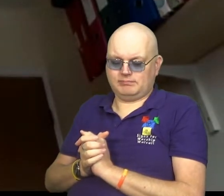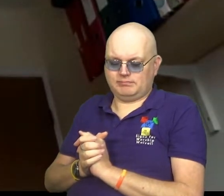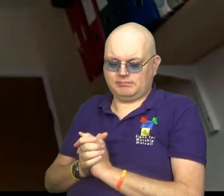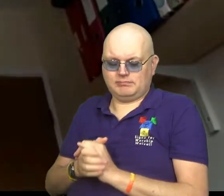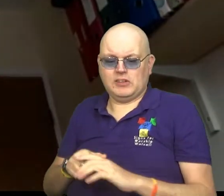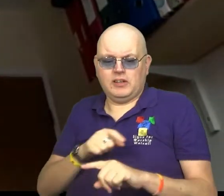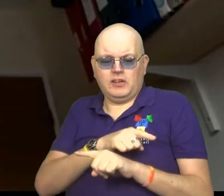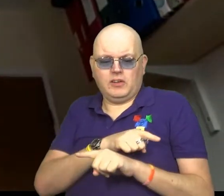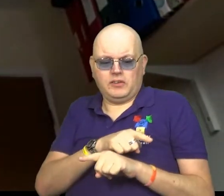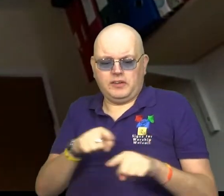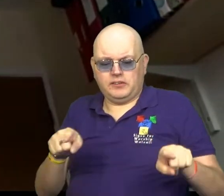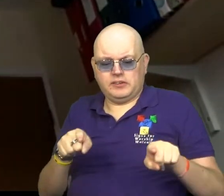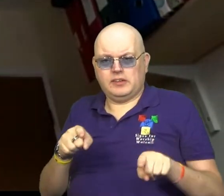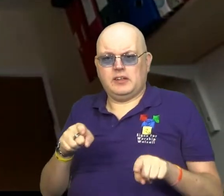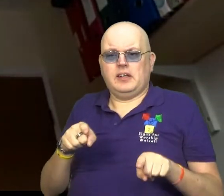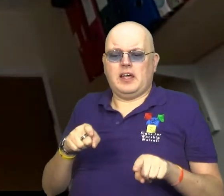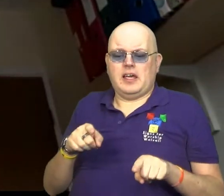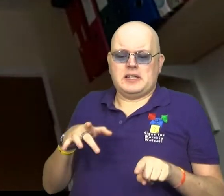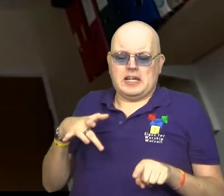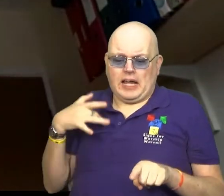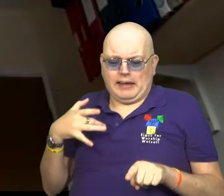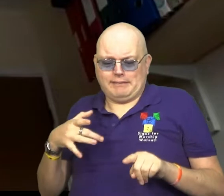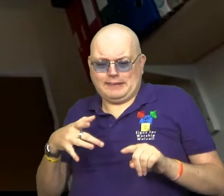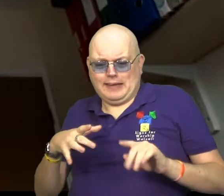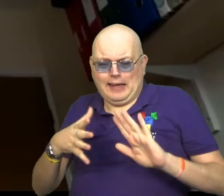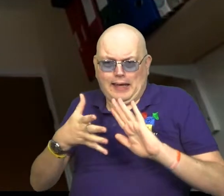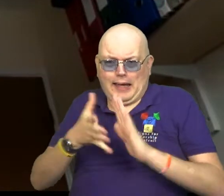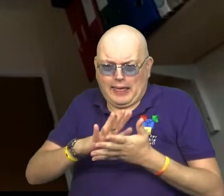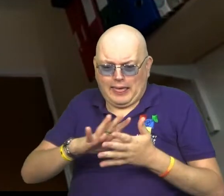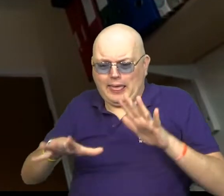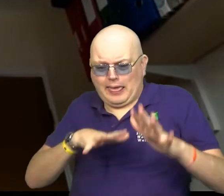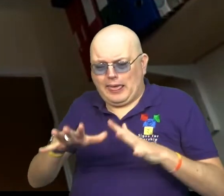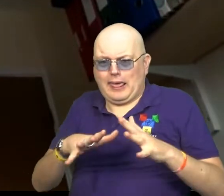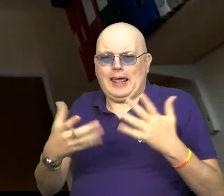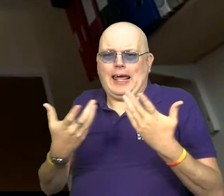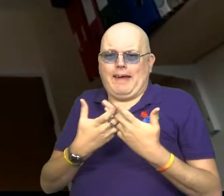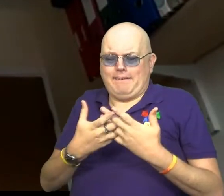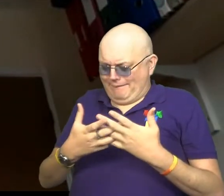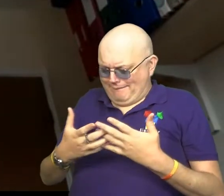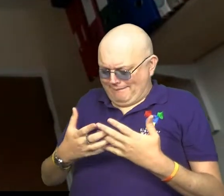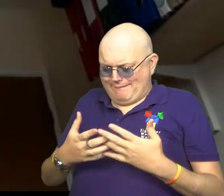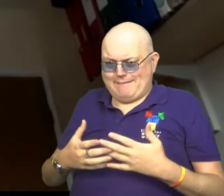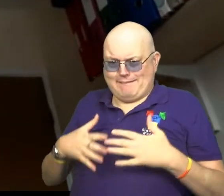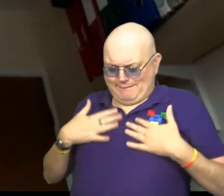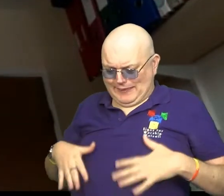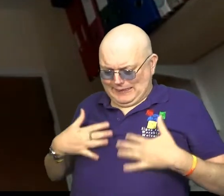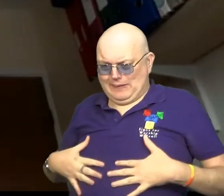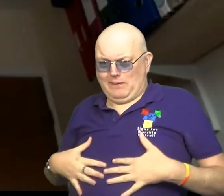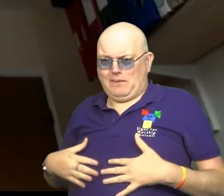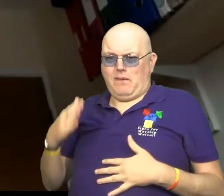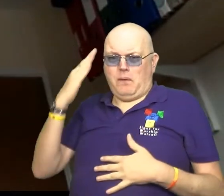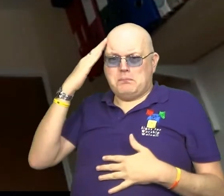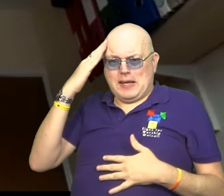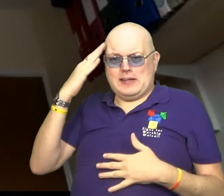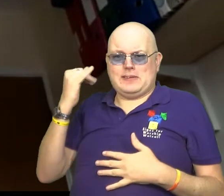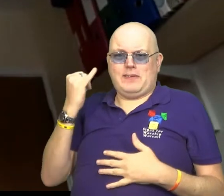care all those whose lives are disordered, whether by physical or mental ill